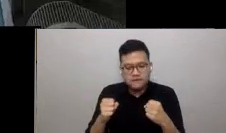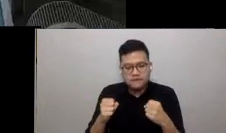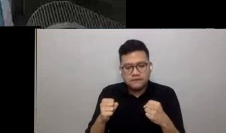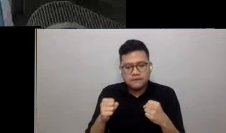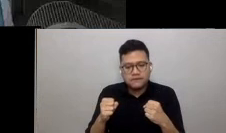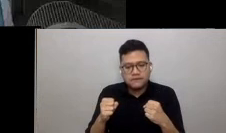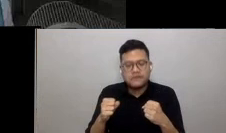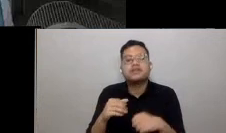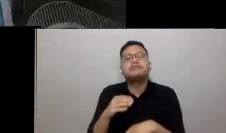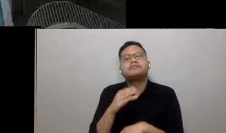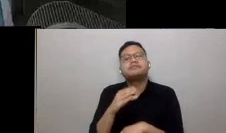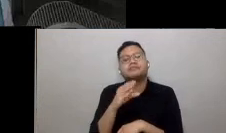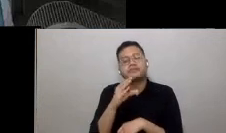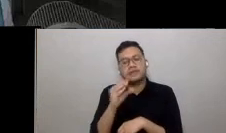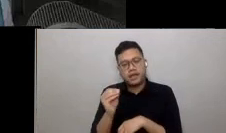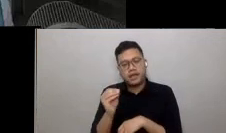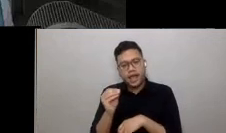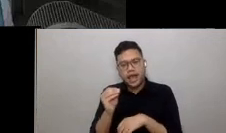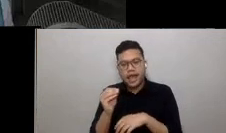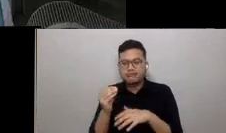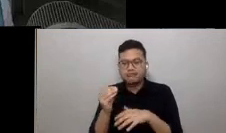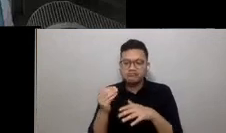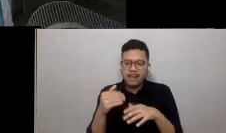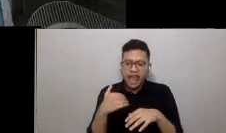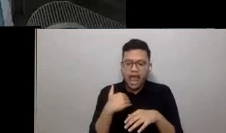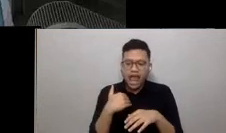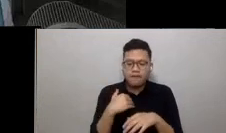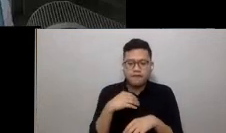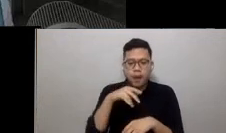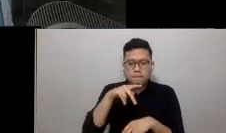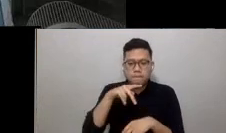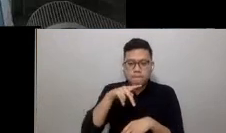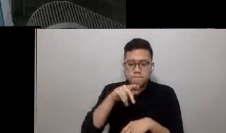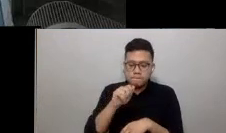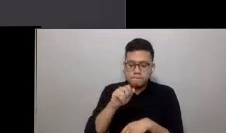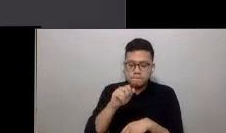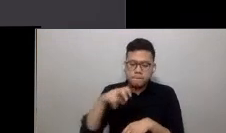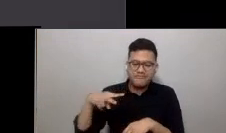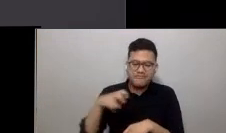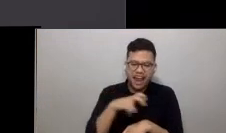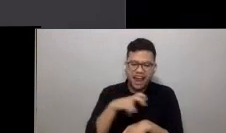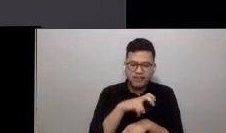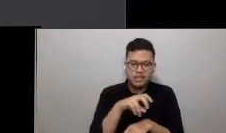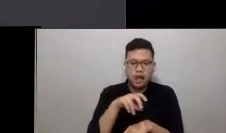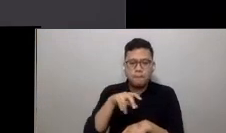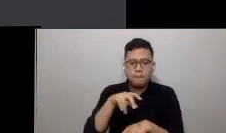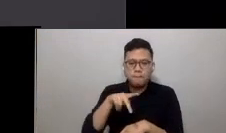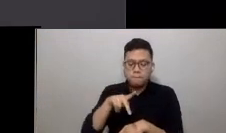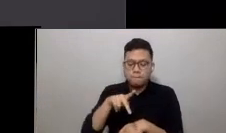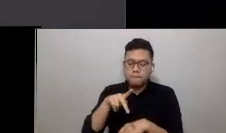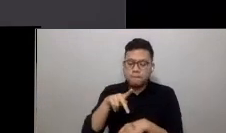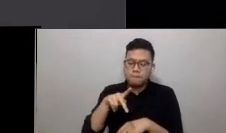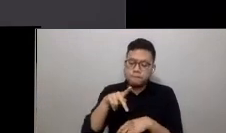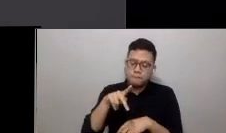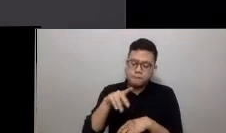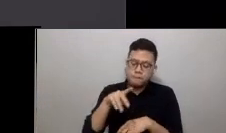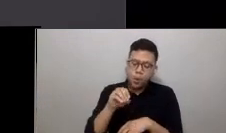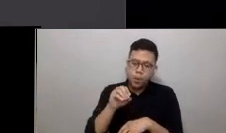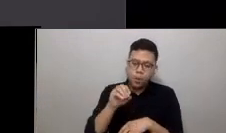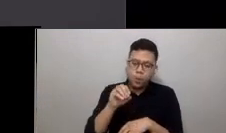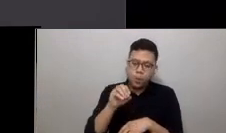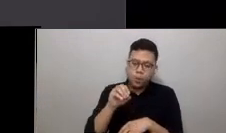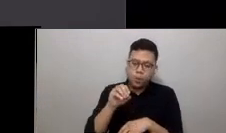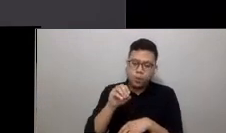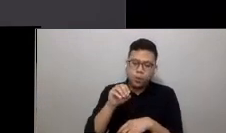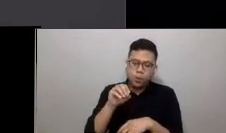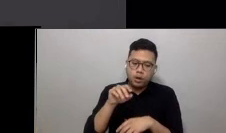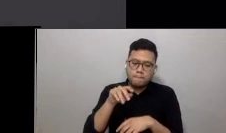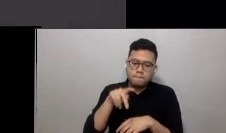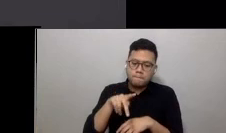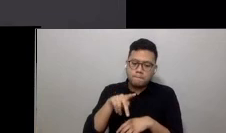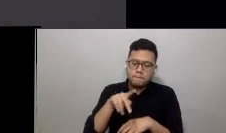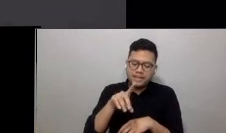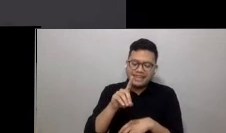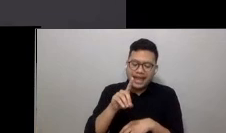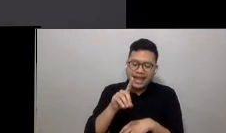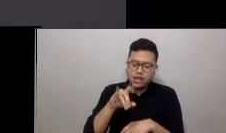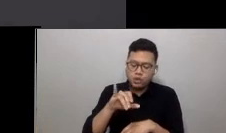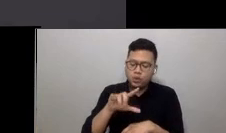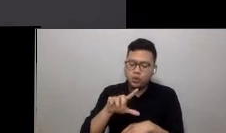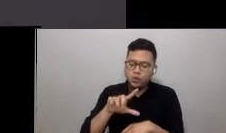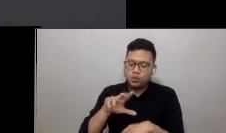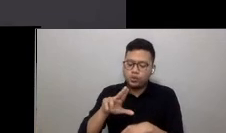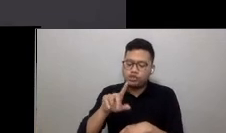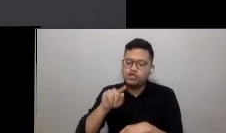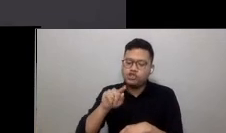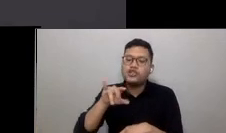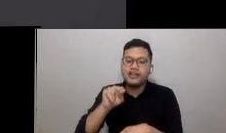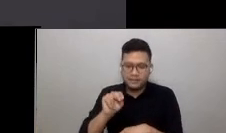particle dilution through larger volumes of air and UV light. Let's think about de-densifying and